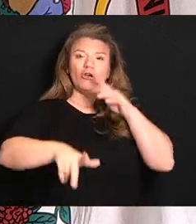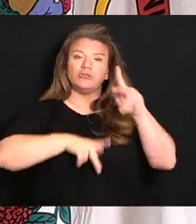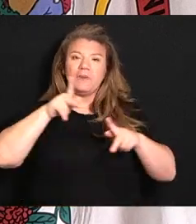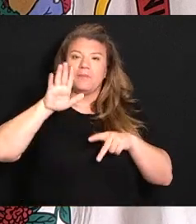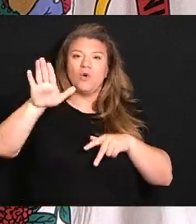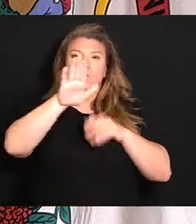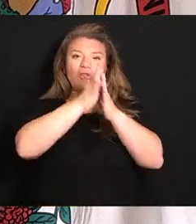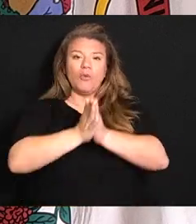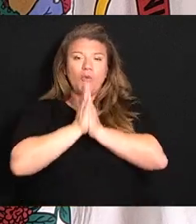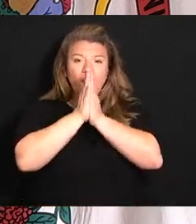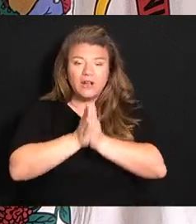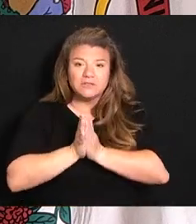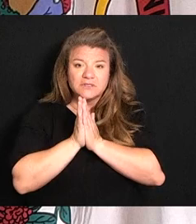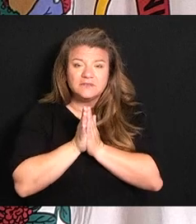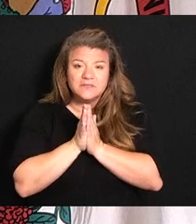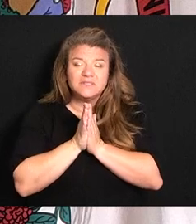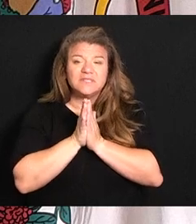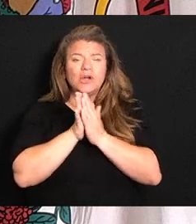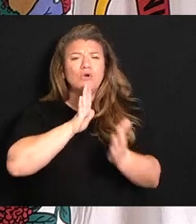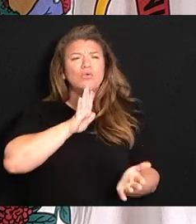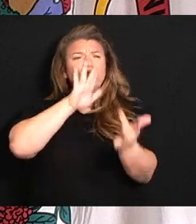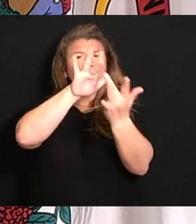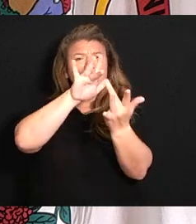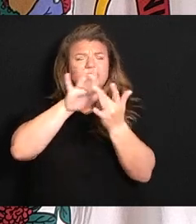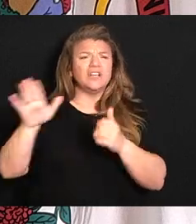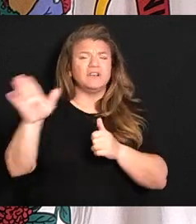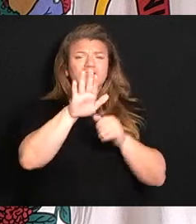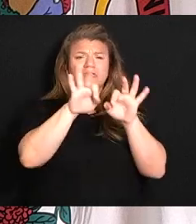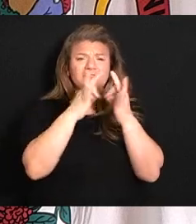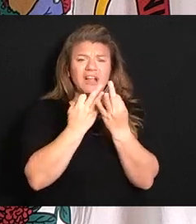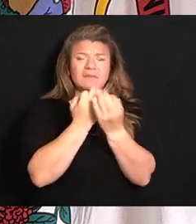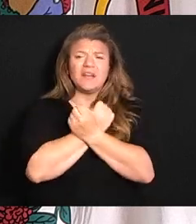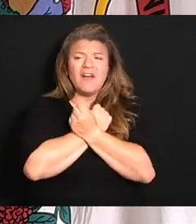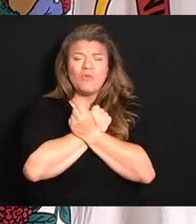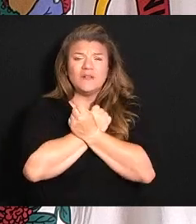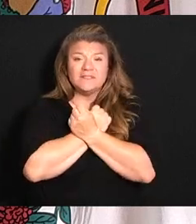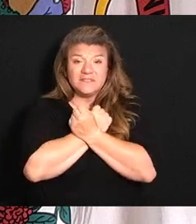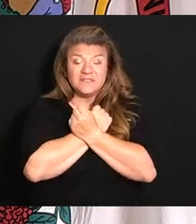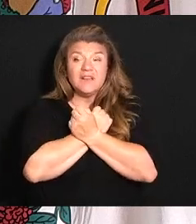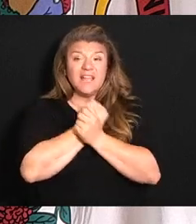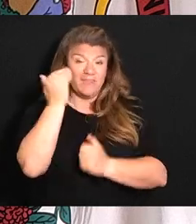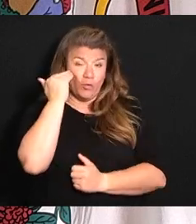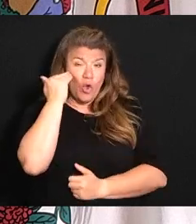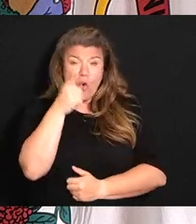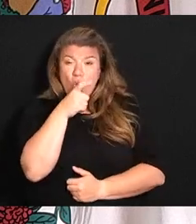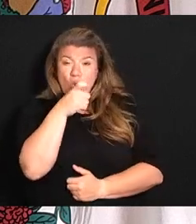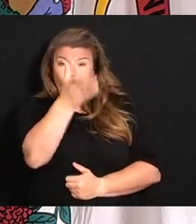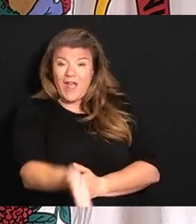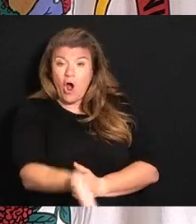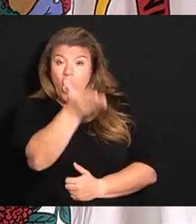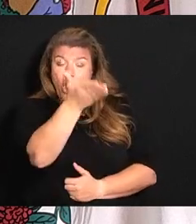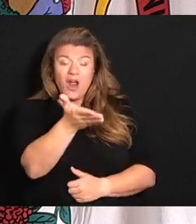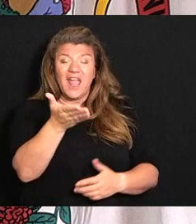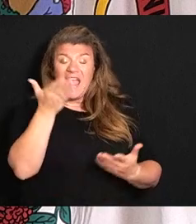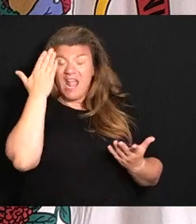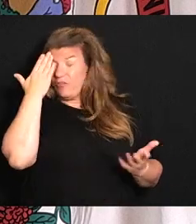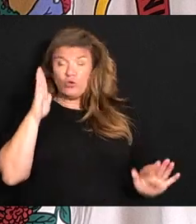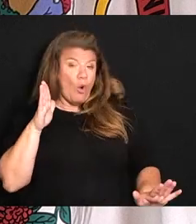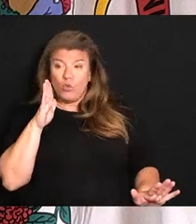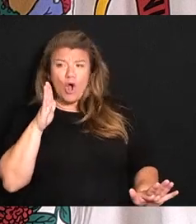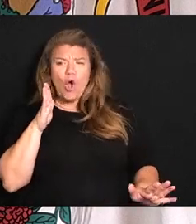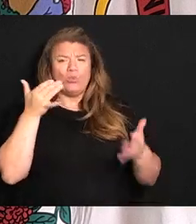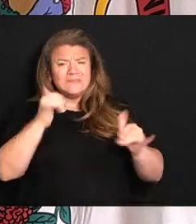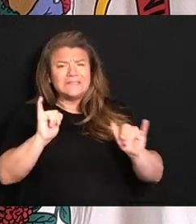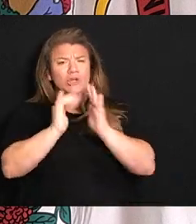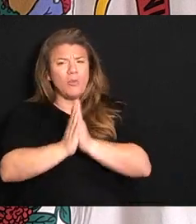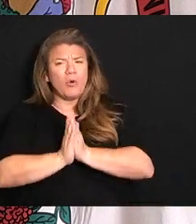prayers and reach out to their families and loved ones if you know them. But if you don't, they'll some way, some